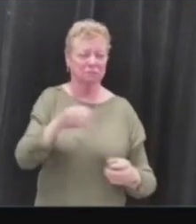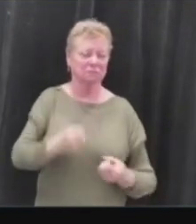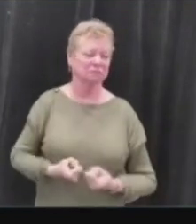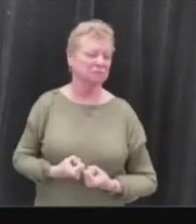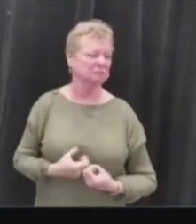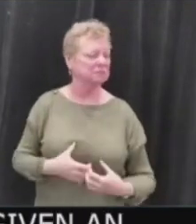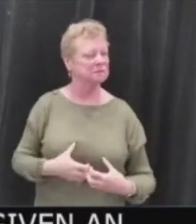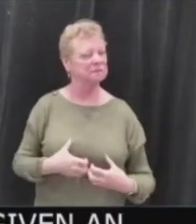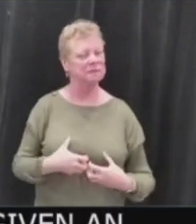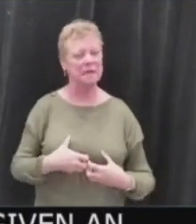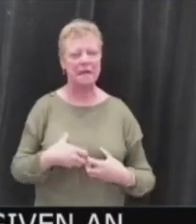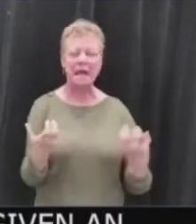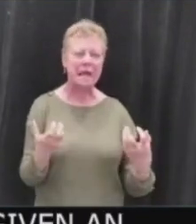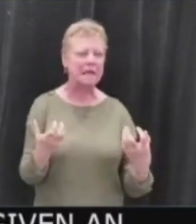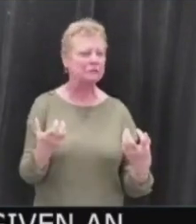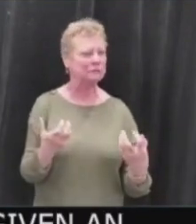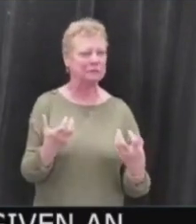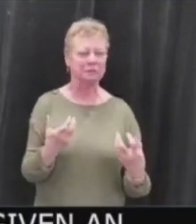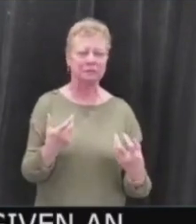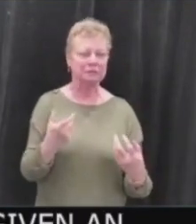open wound fails to heal.